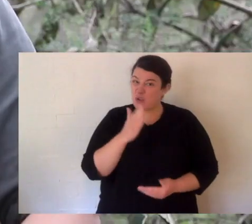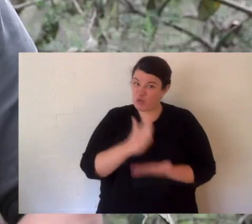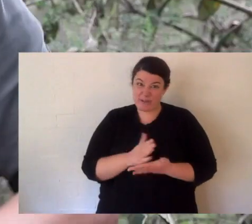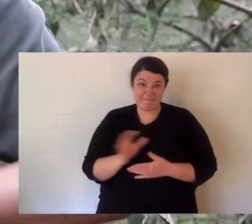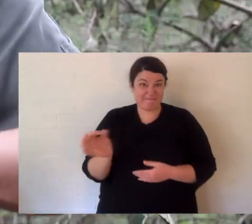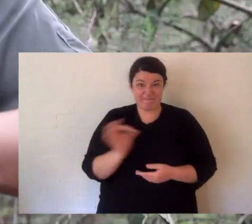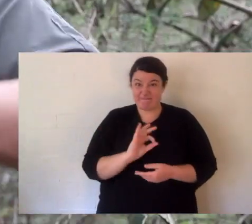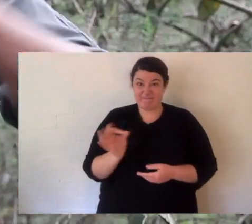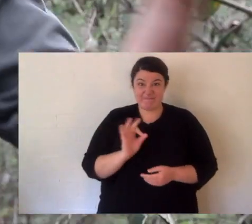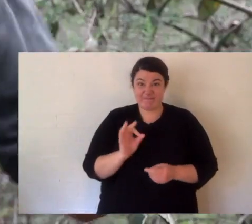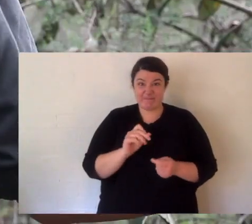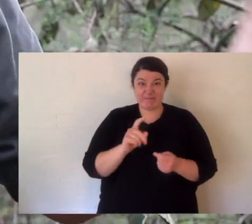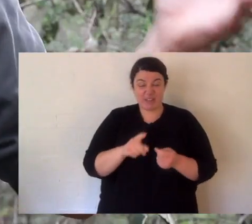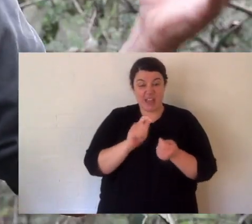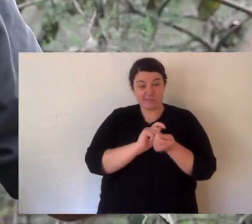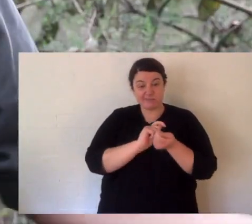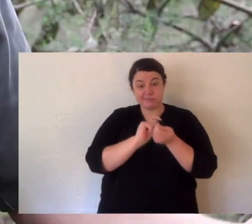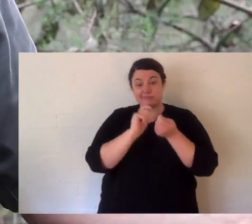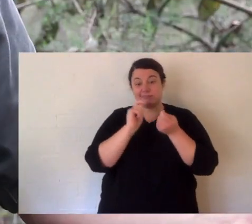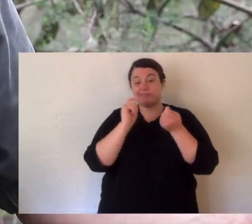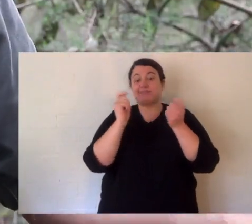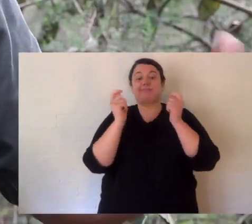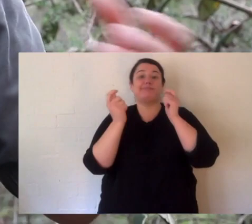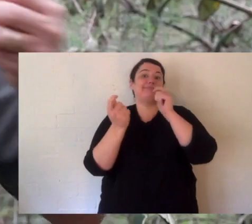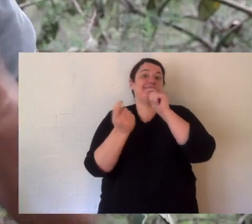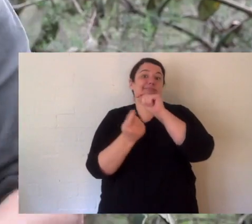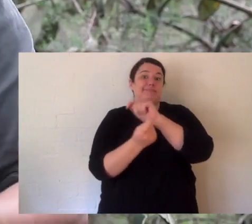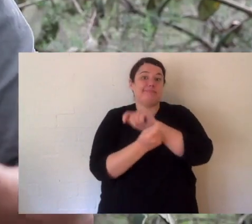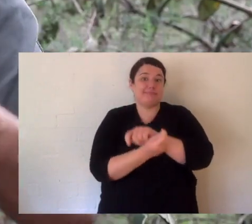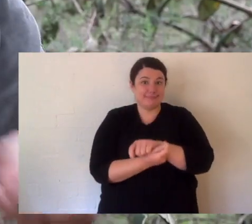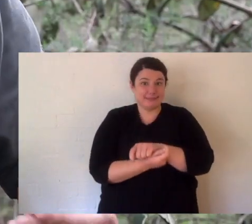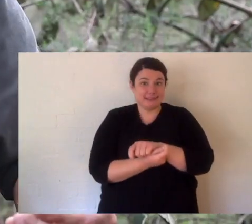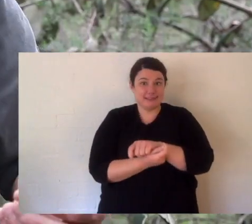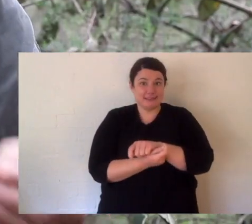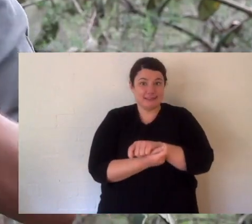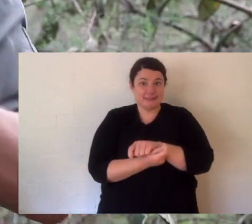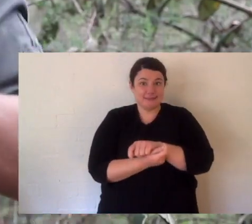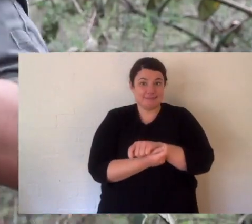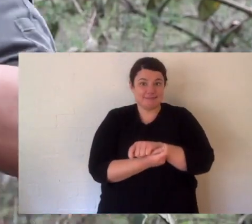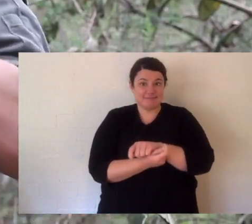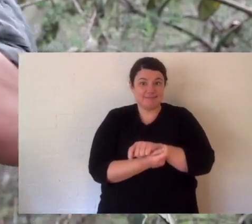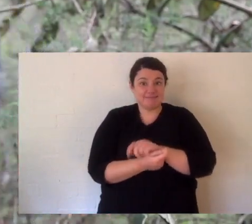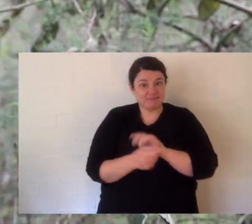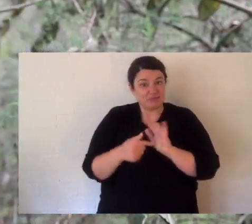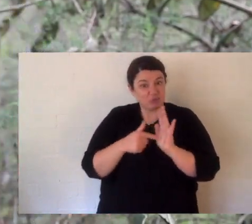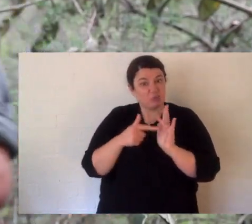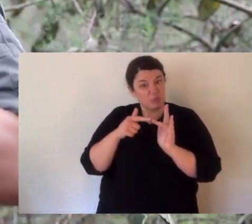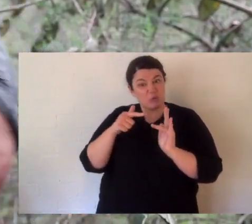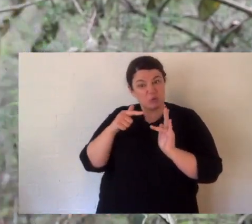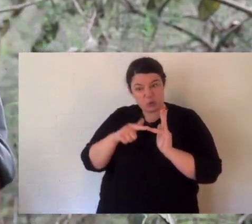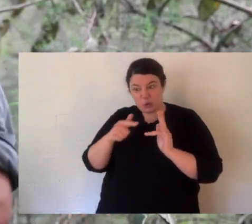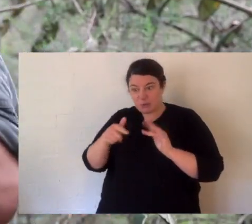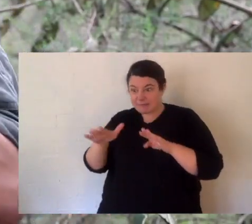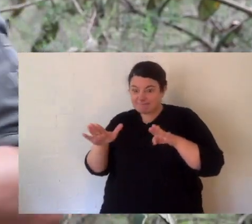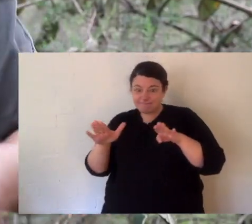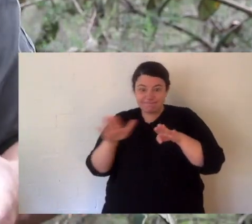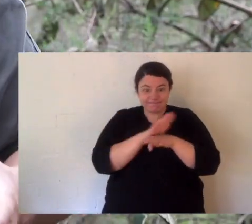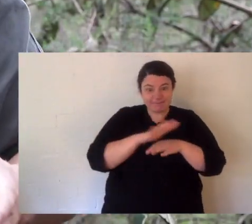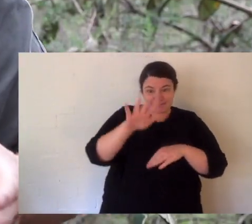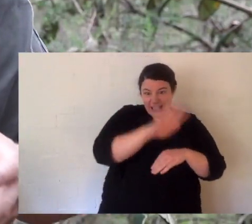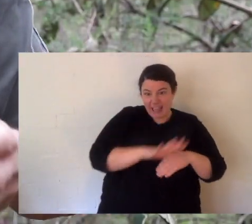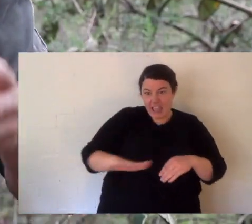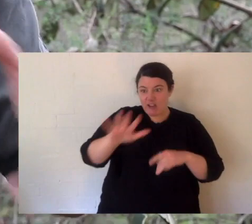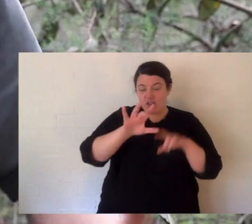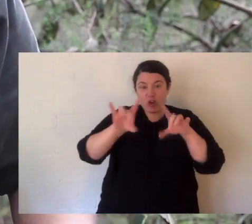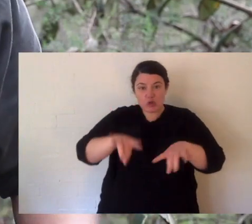They evolved over an incredibly long period of time to fill the niche which means the pocket, the area in Australia